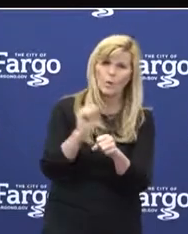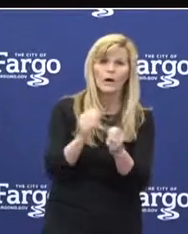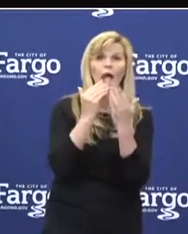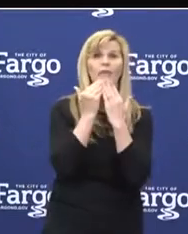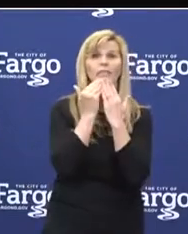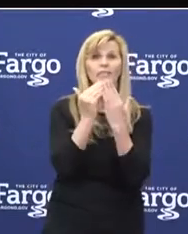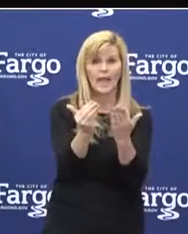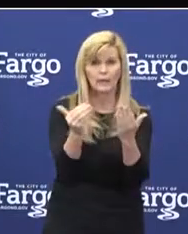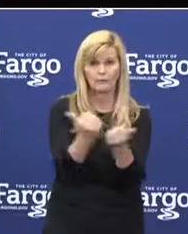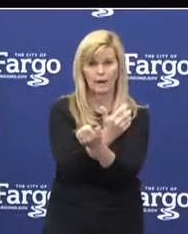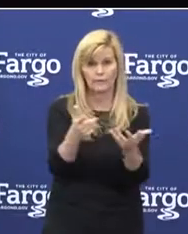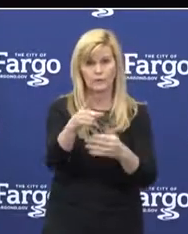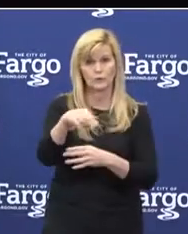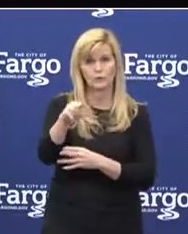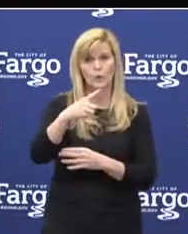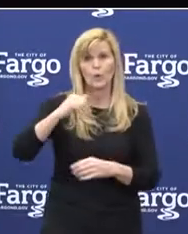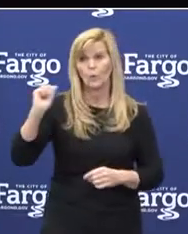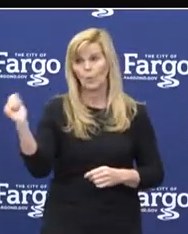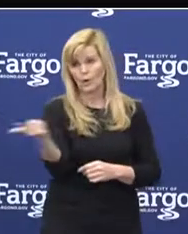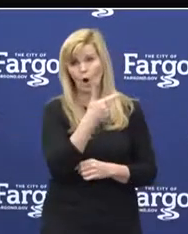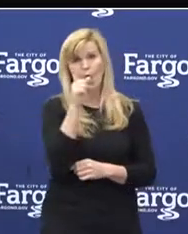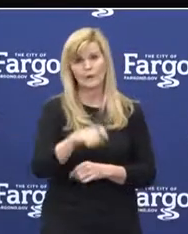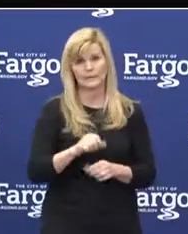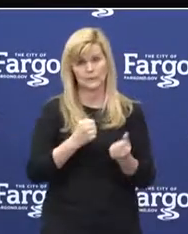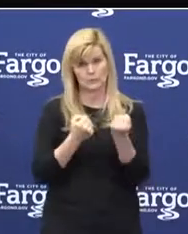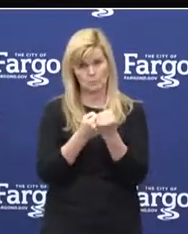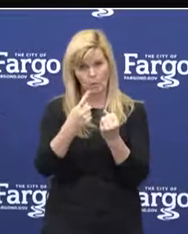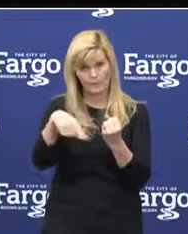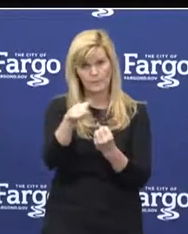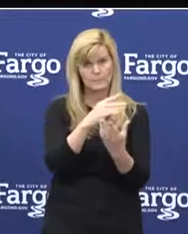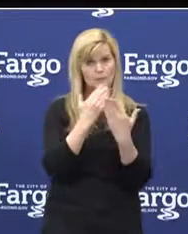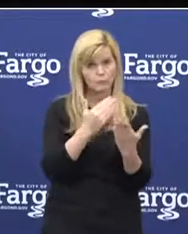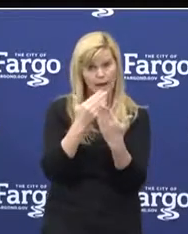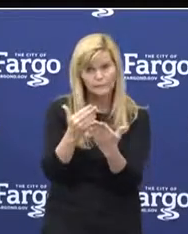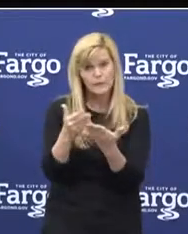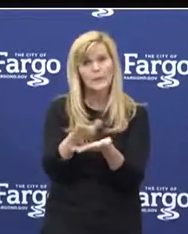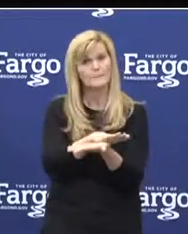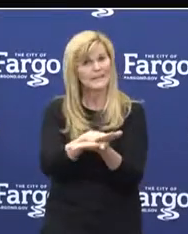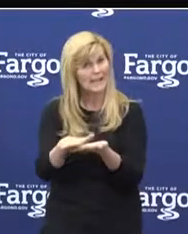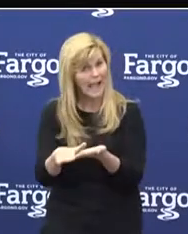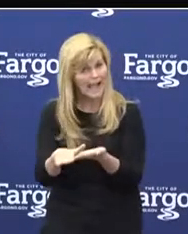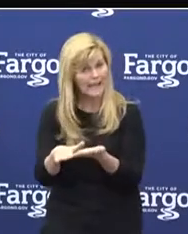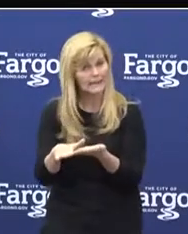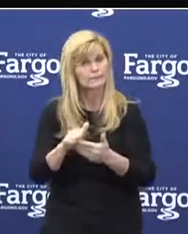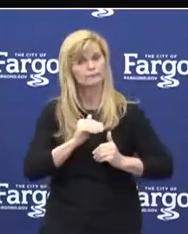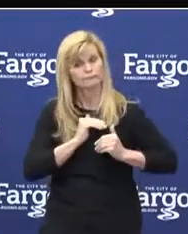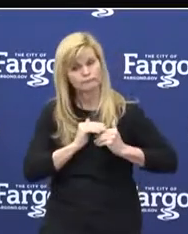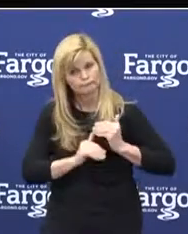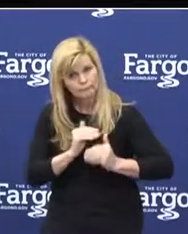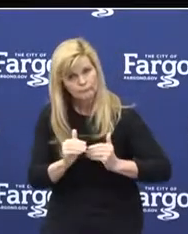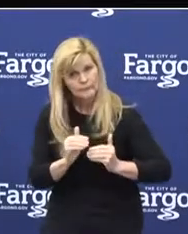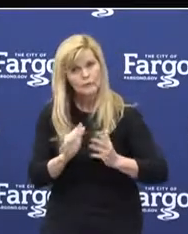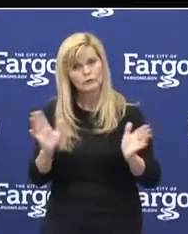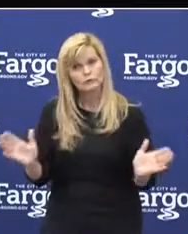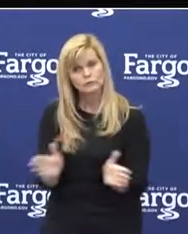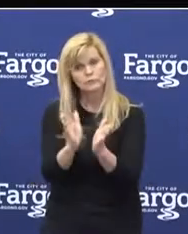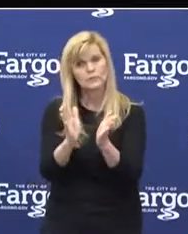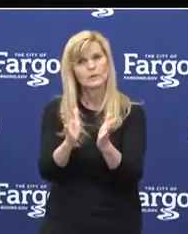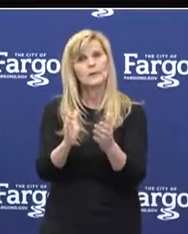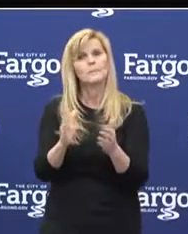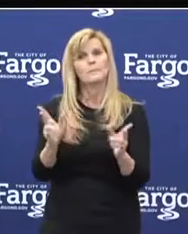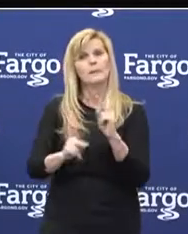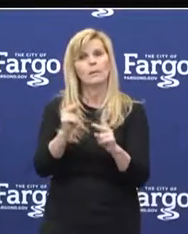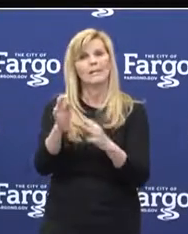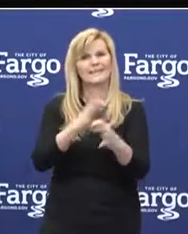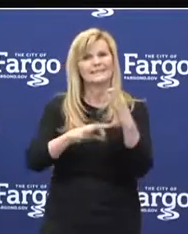We all need to support them and each other by being grateful and by being kind in order to build people up rather than tear each